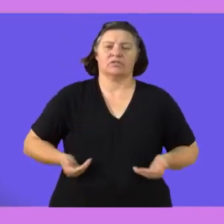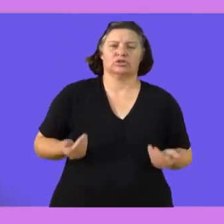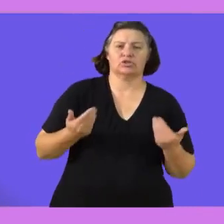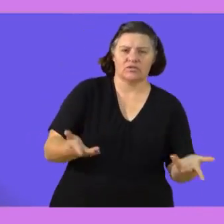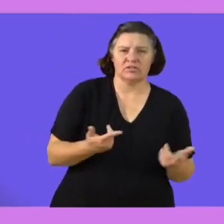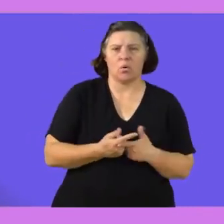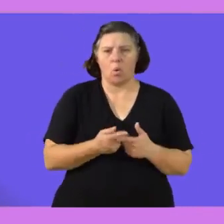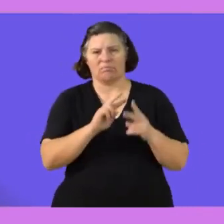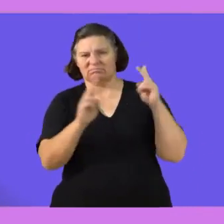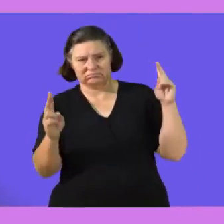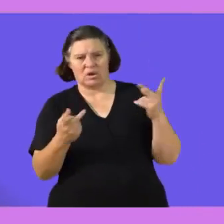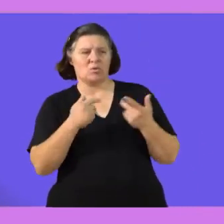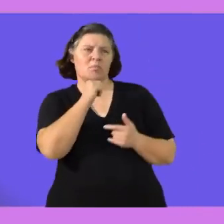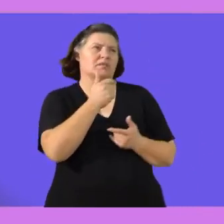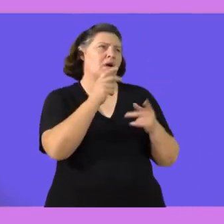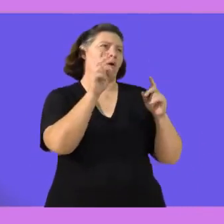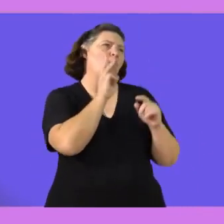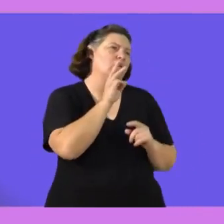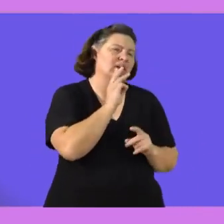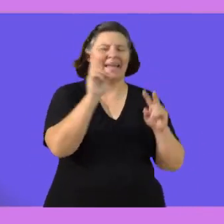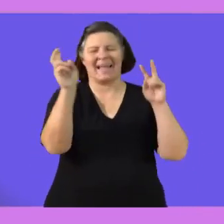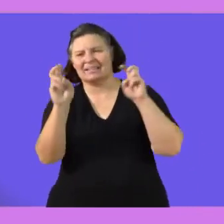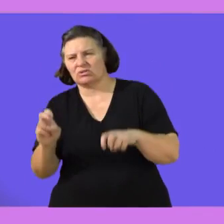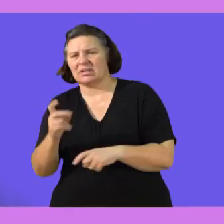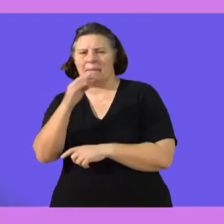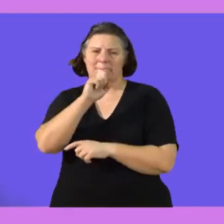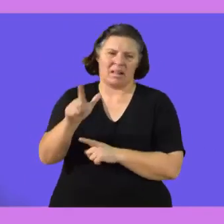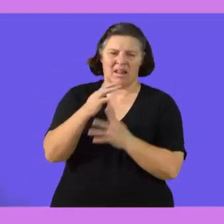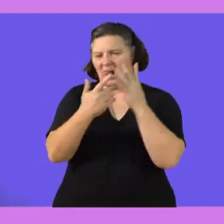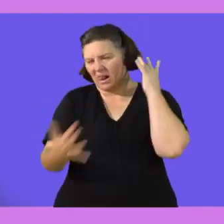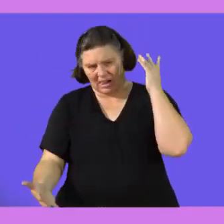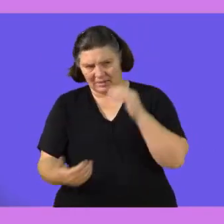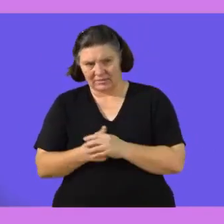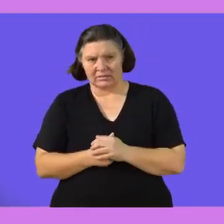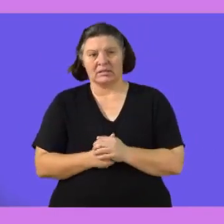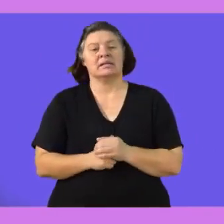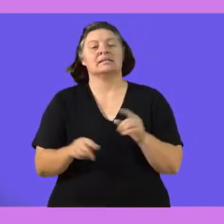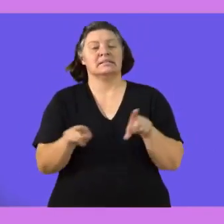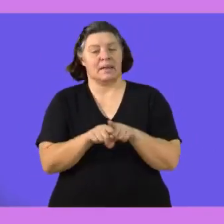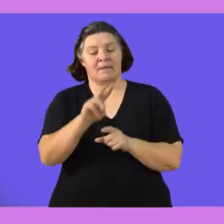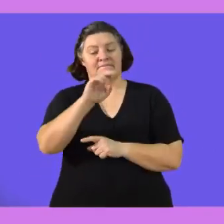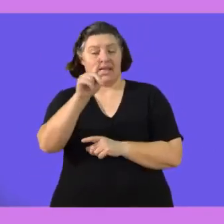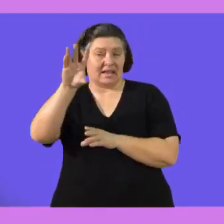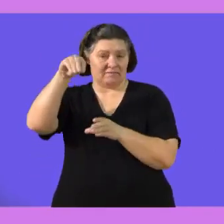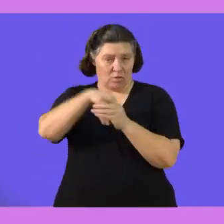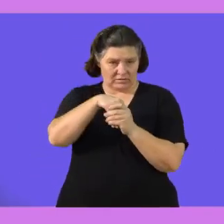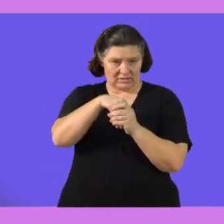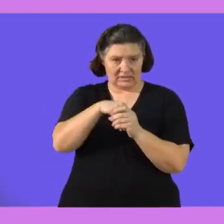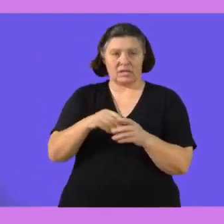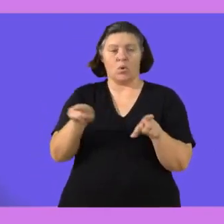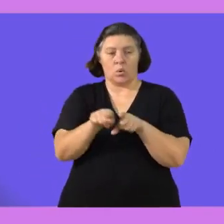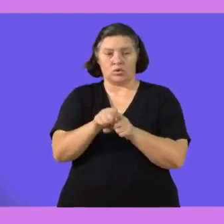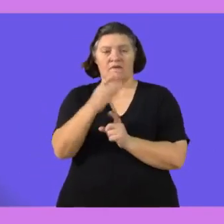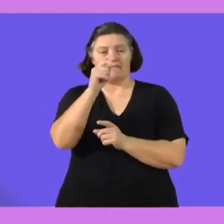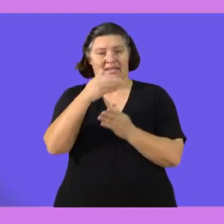measuring unit for a specific service right whether it's electricity water telephone bills and so forth we also looked at vet